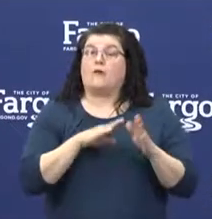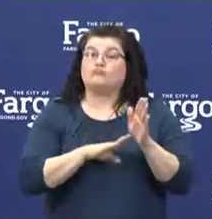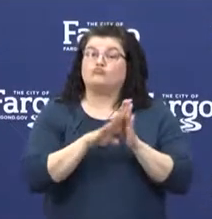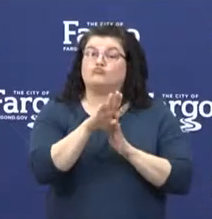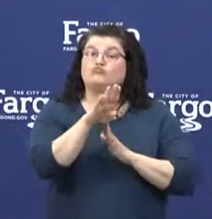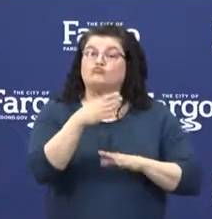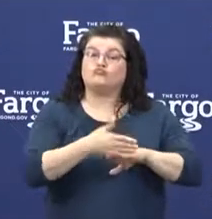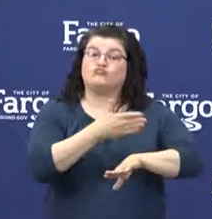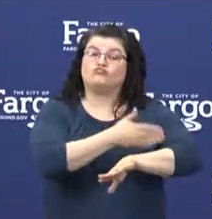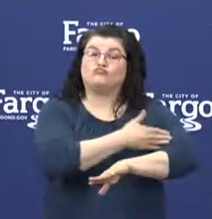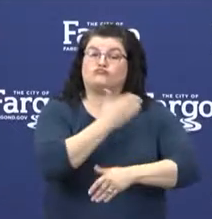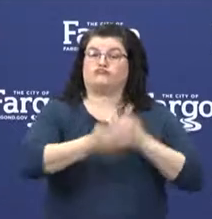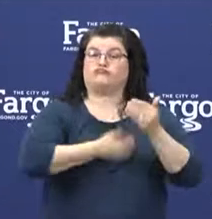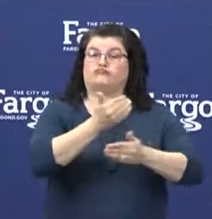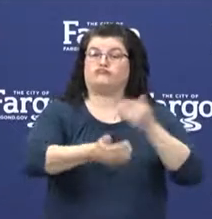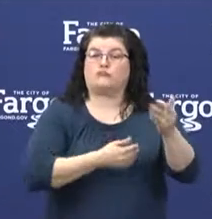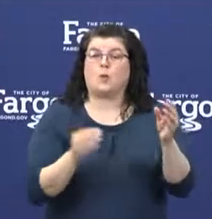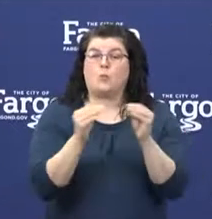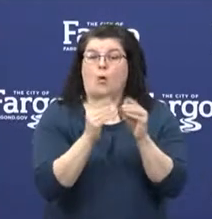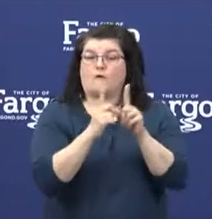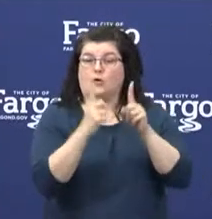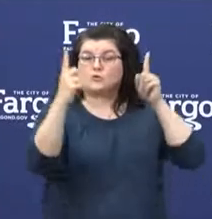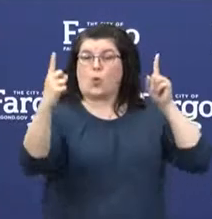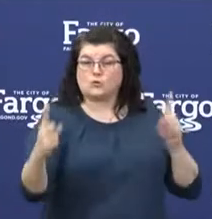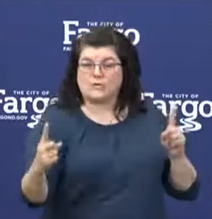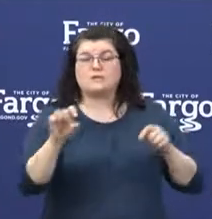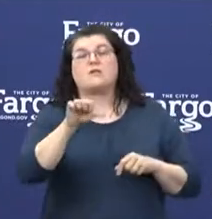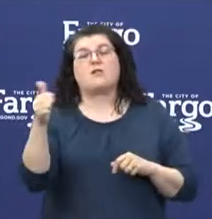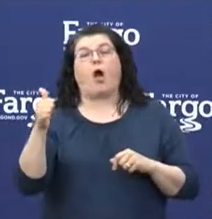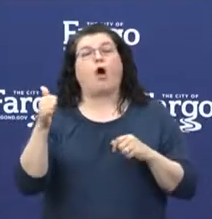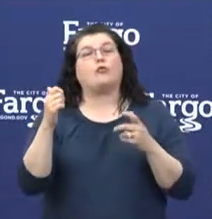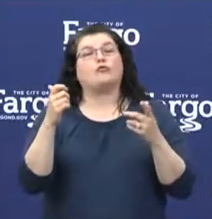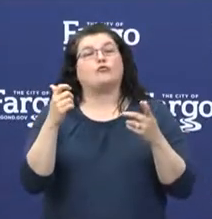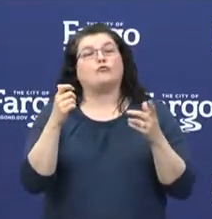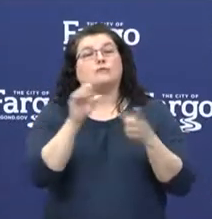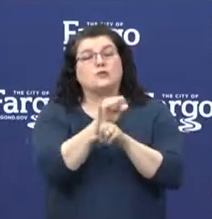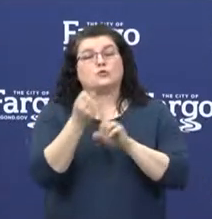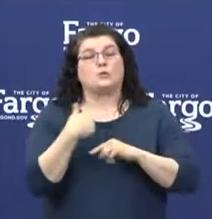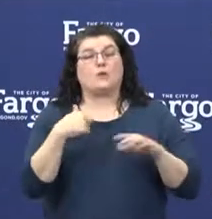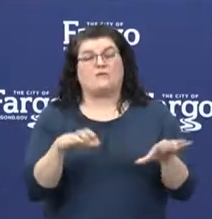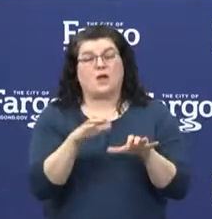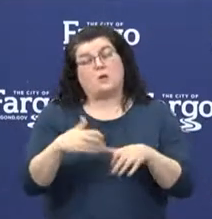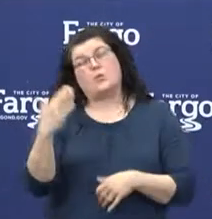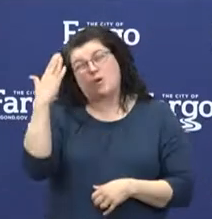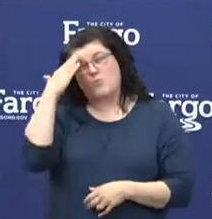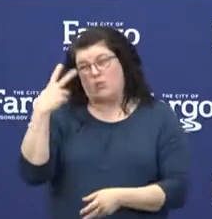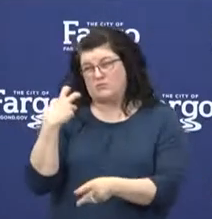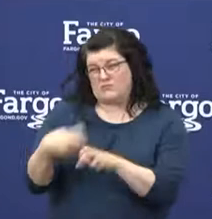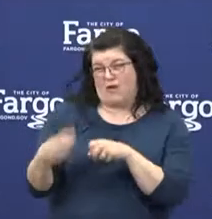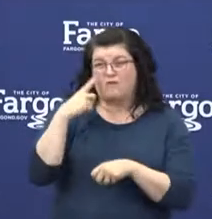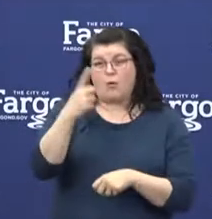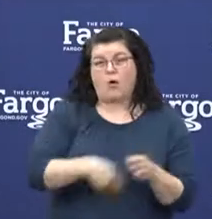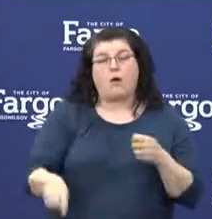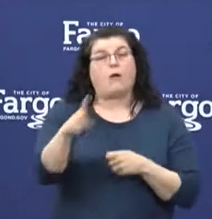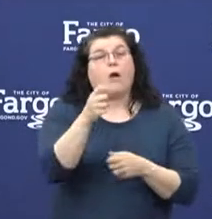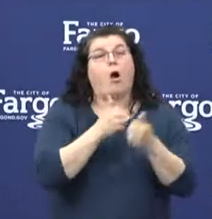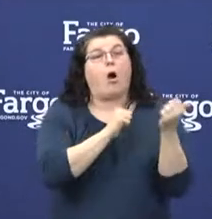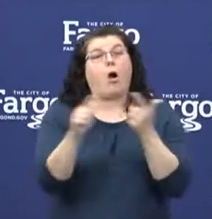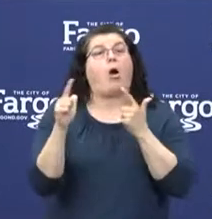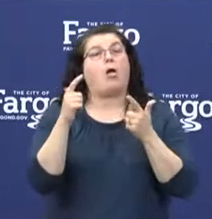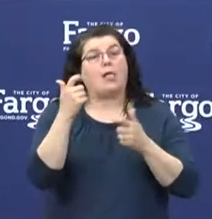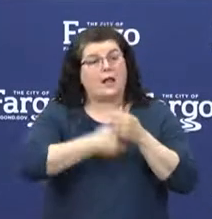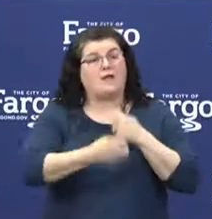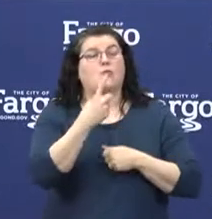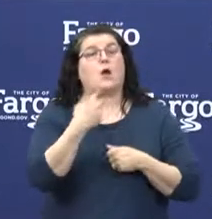through our social distancing and other public health measures. We know this has been difficult and challenging for everyone. We know